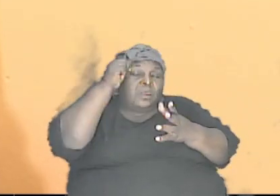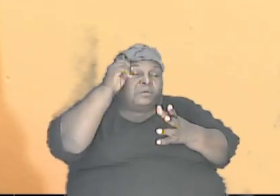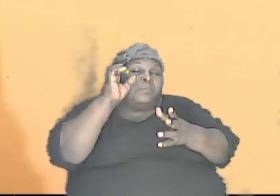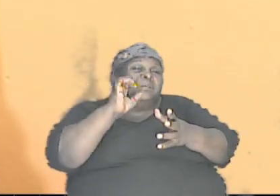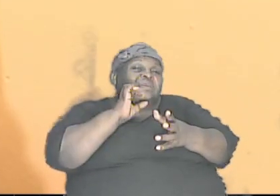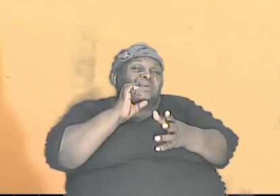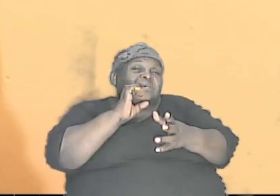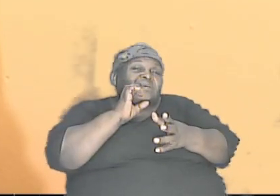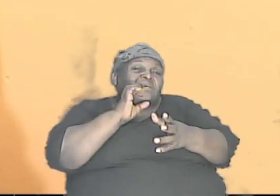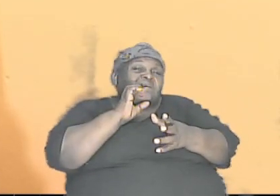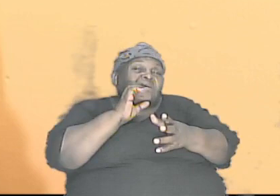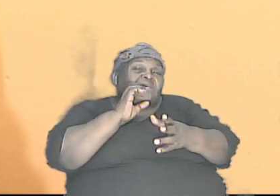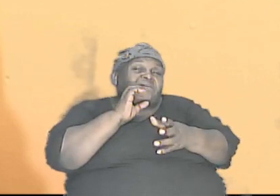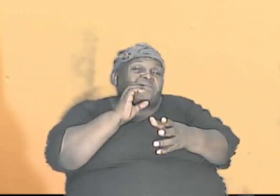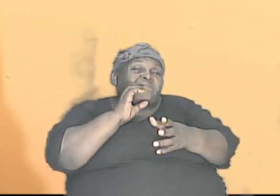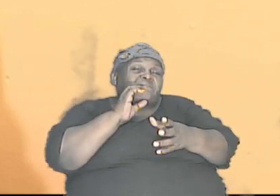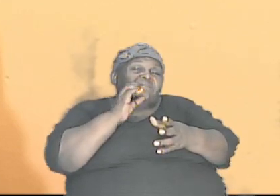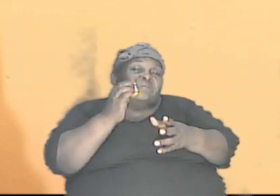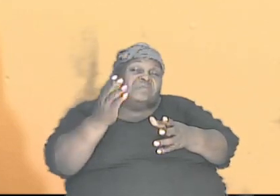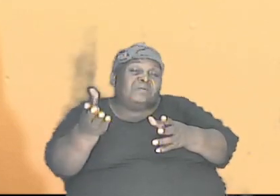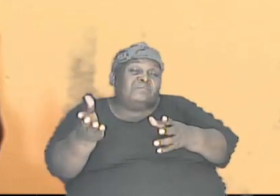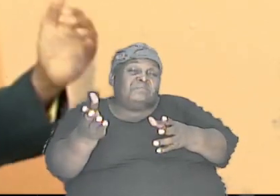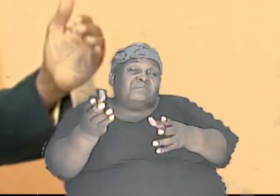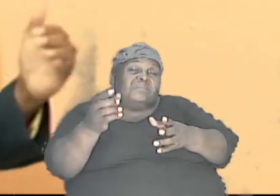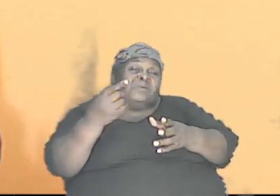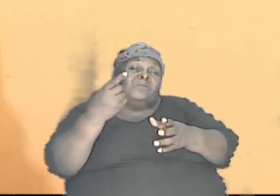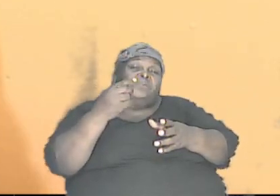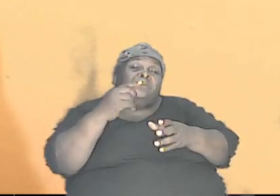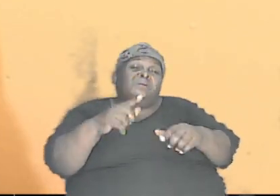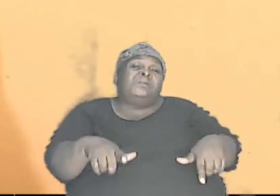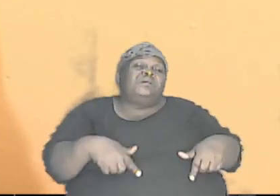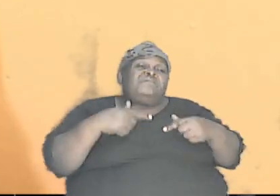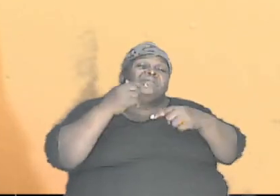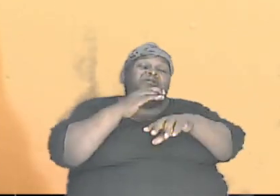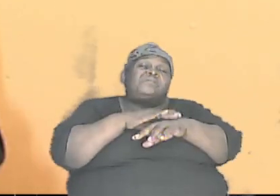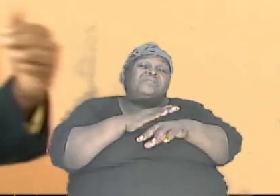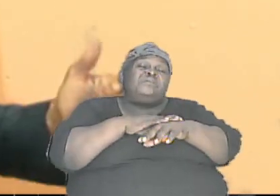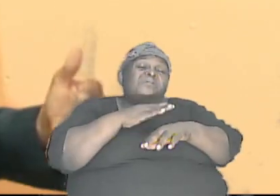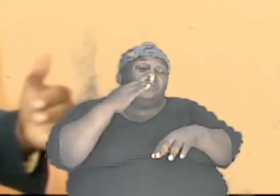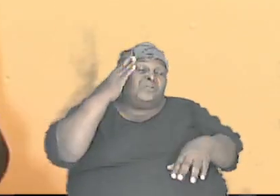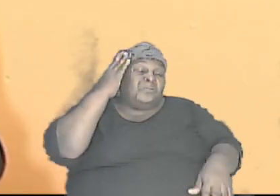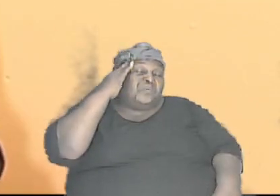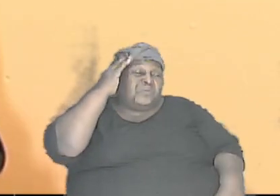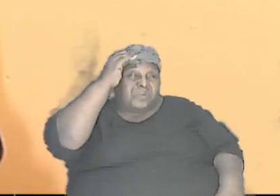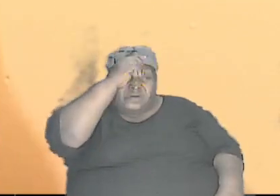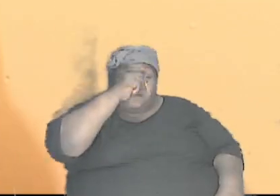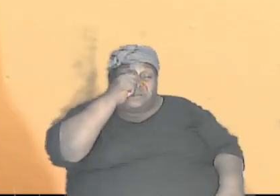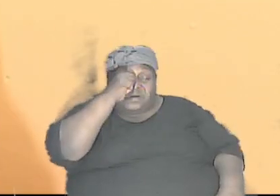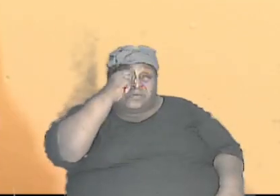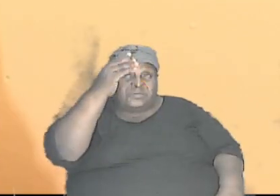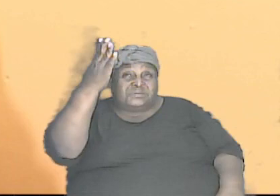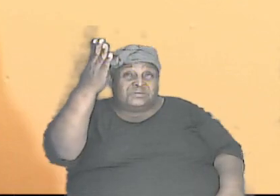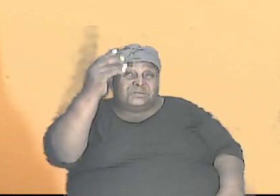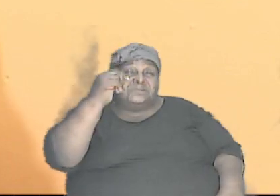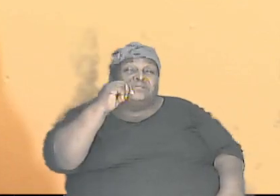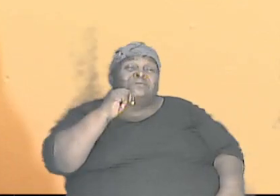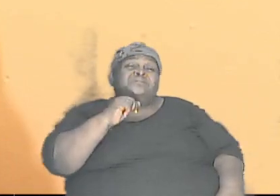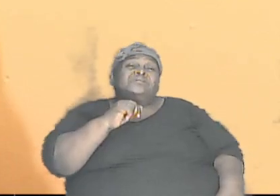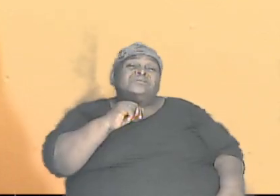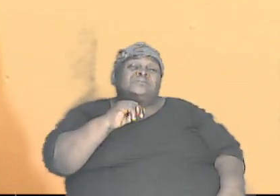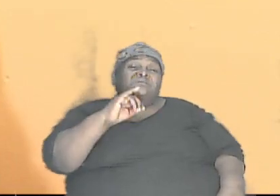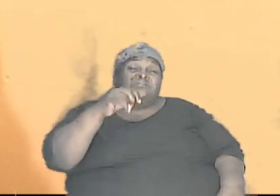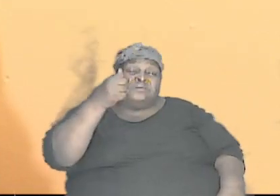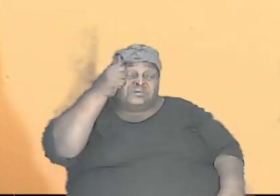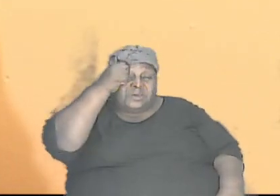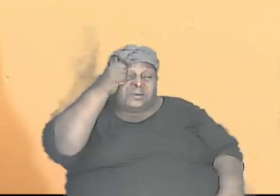to get a girl because Africa was there. Nobody else wasn't there. It was just Adam